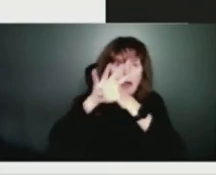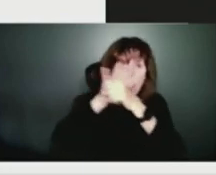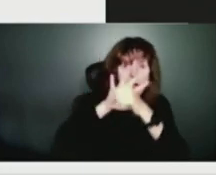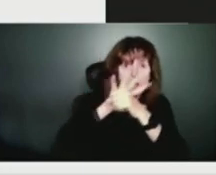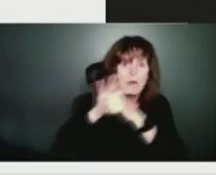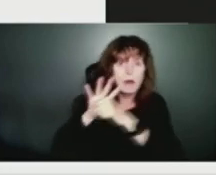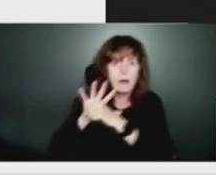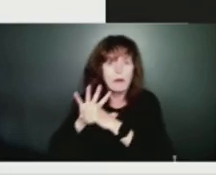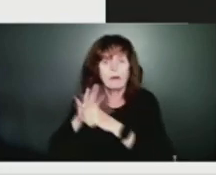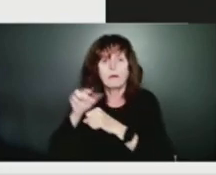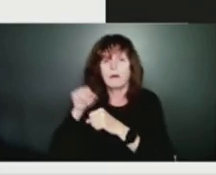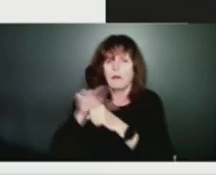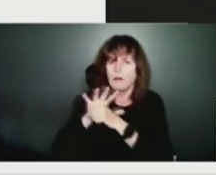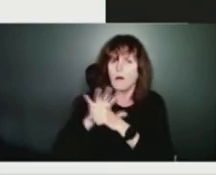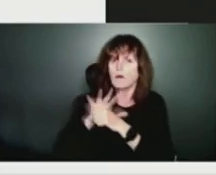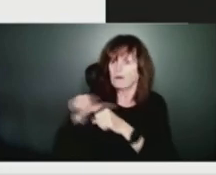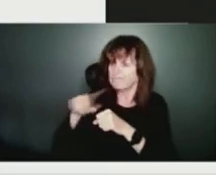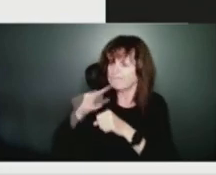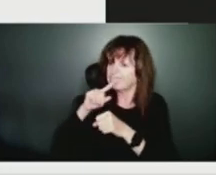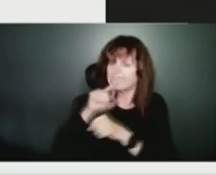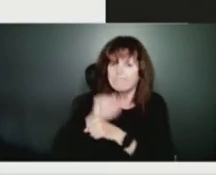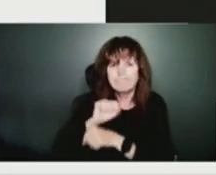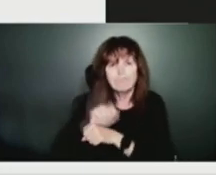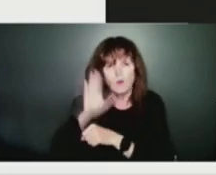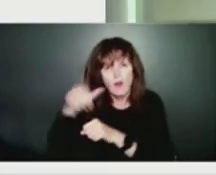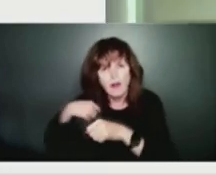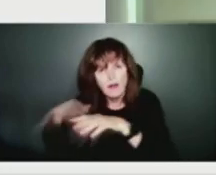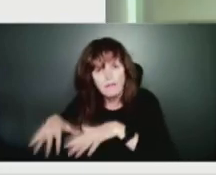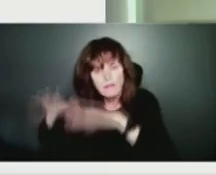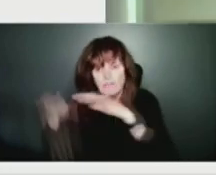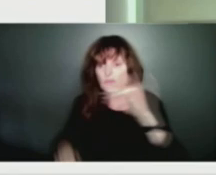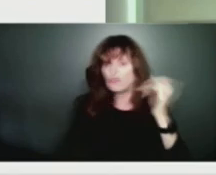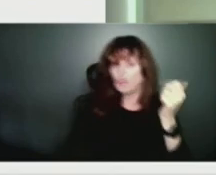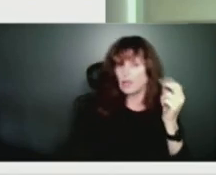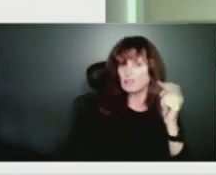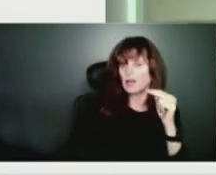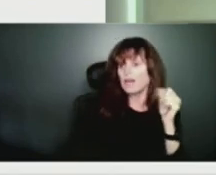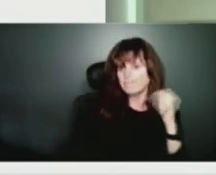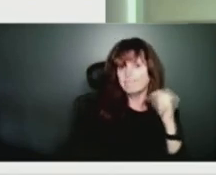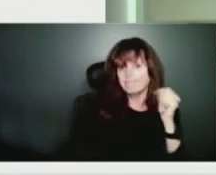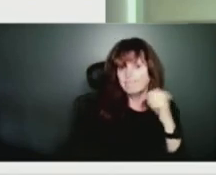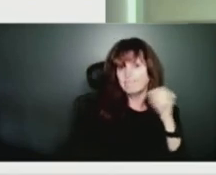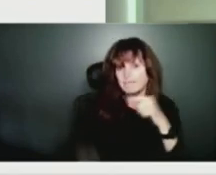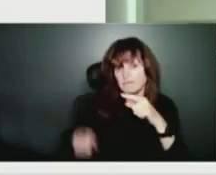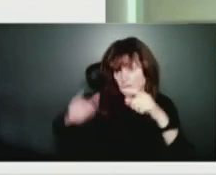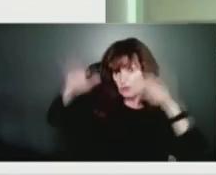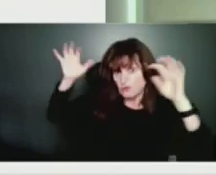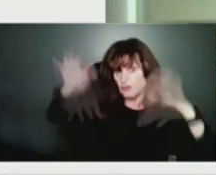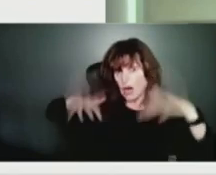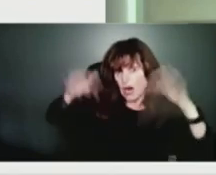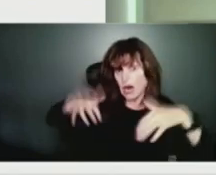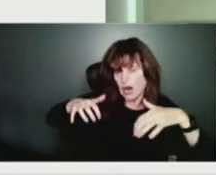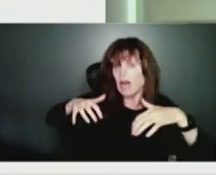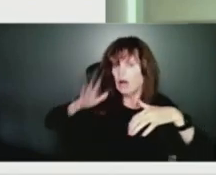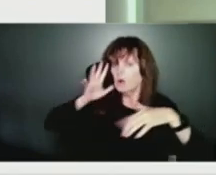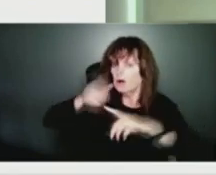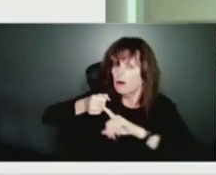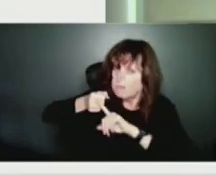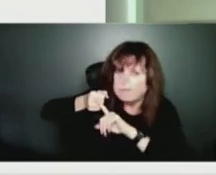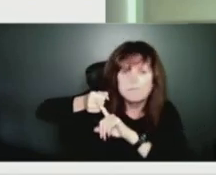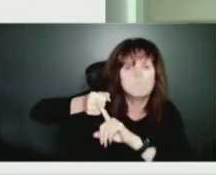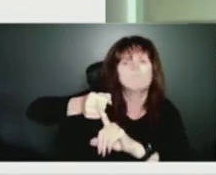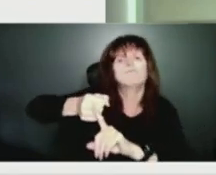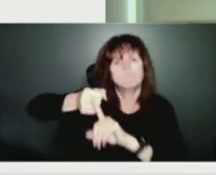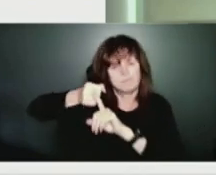Yeah, we're definitely going to be getting a lot of rain. And I know Environment and Climate Change Canada are